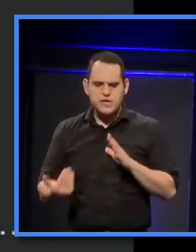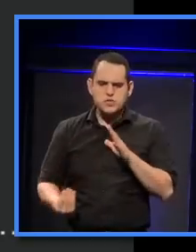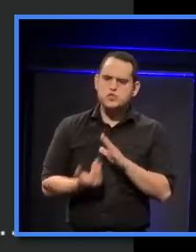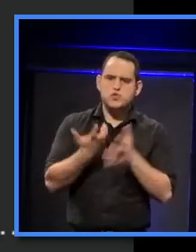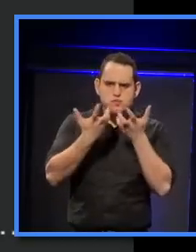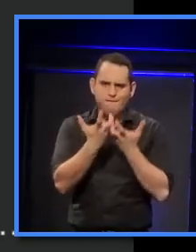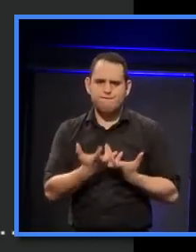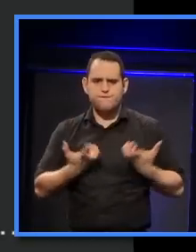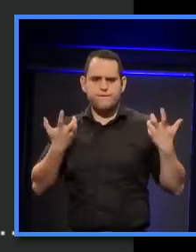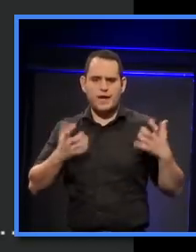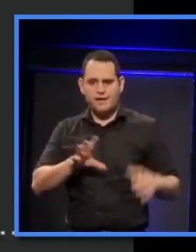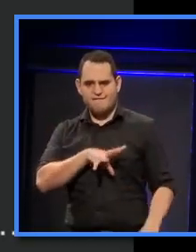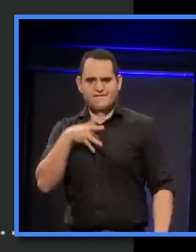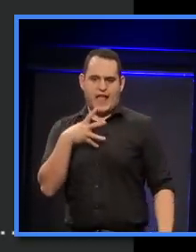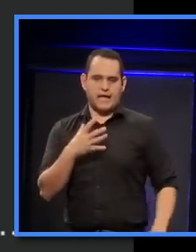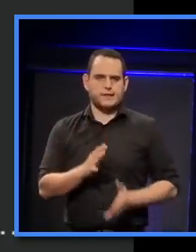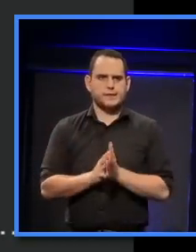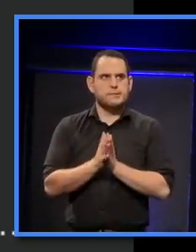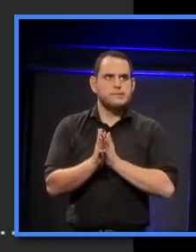new.